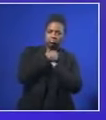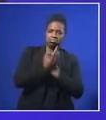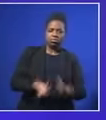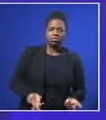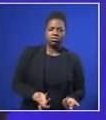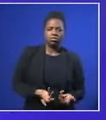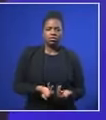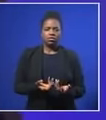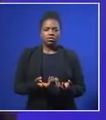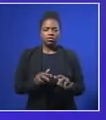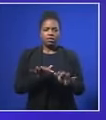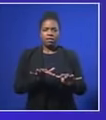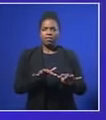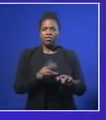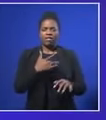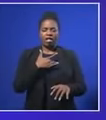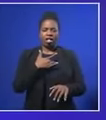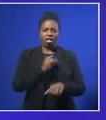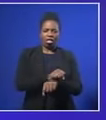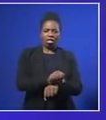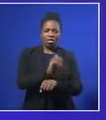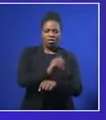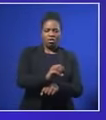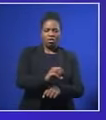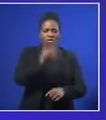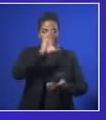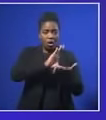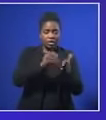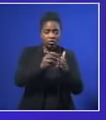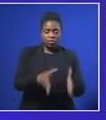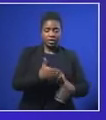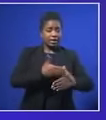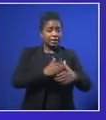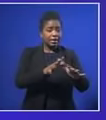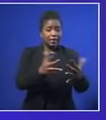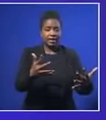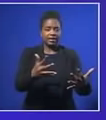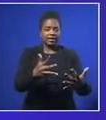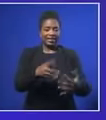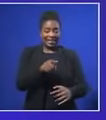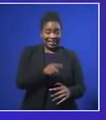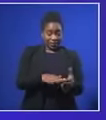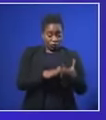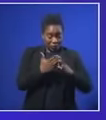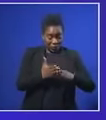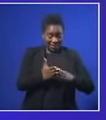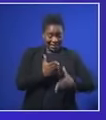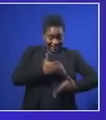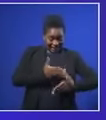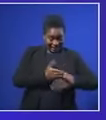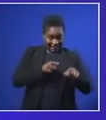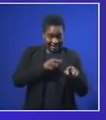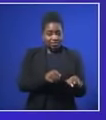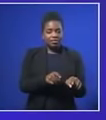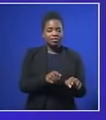mobilizing college students who are unemployed, or you are doing something that